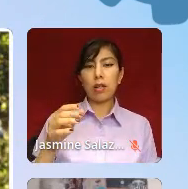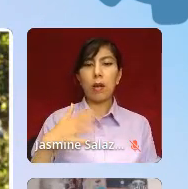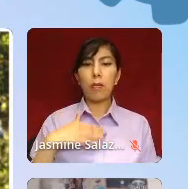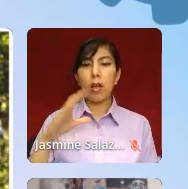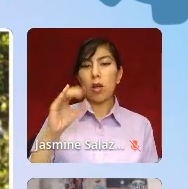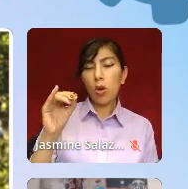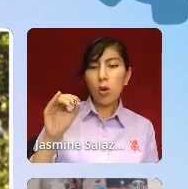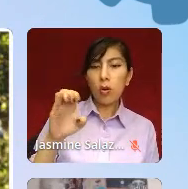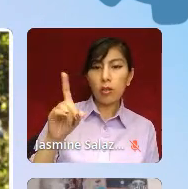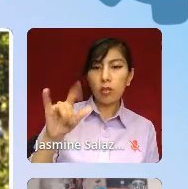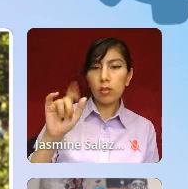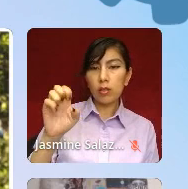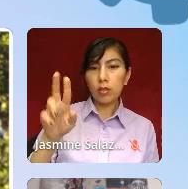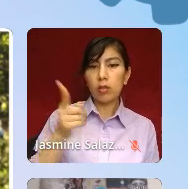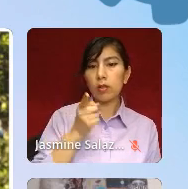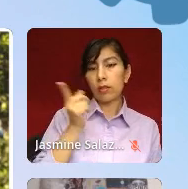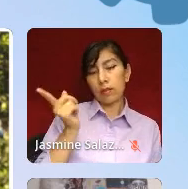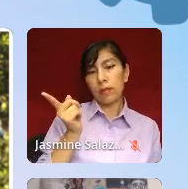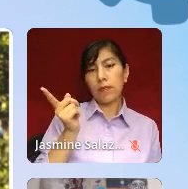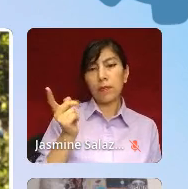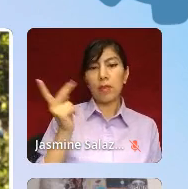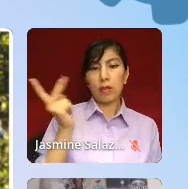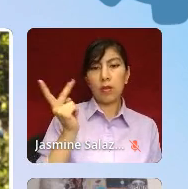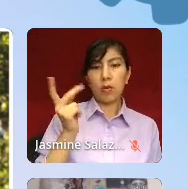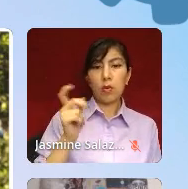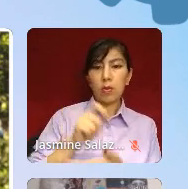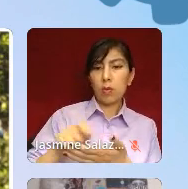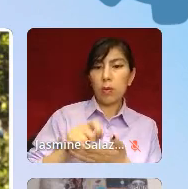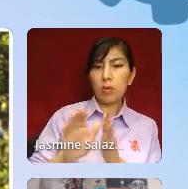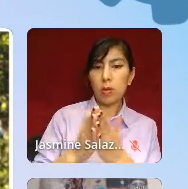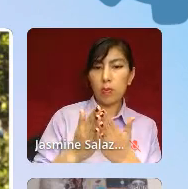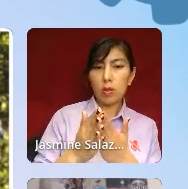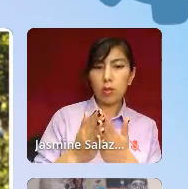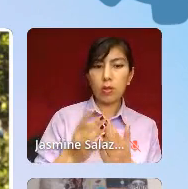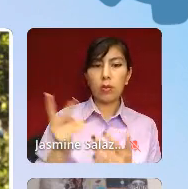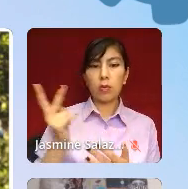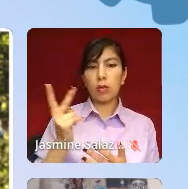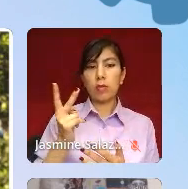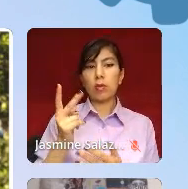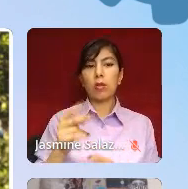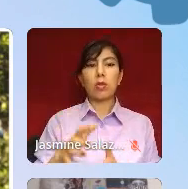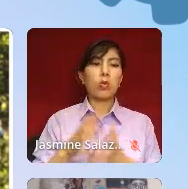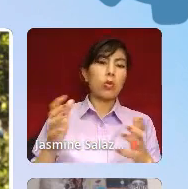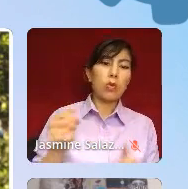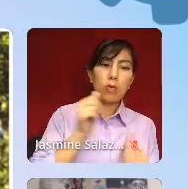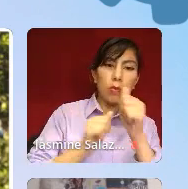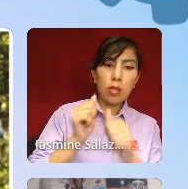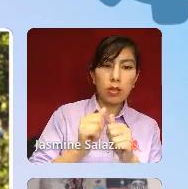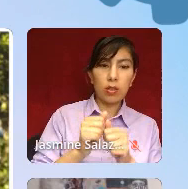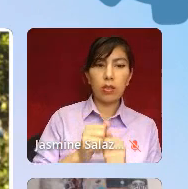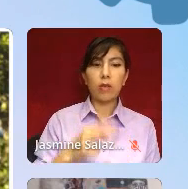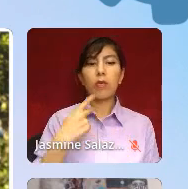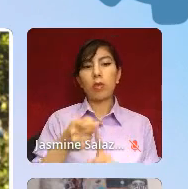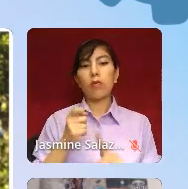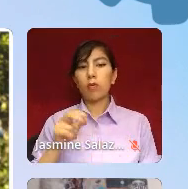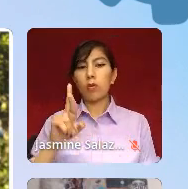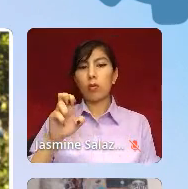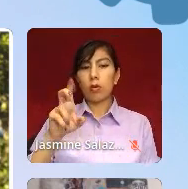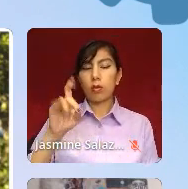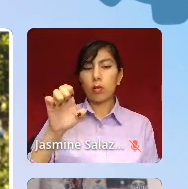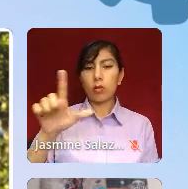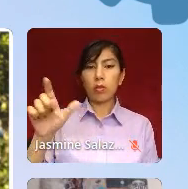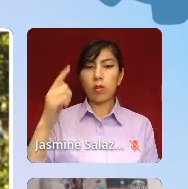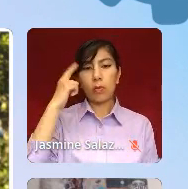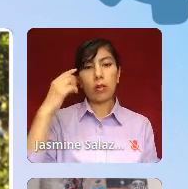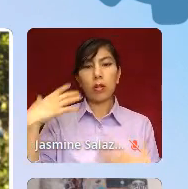that's them, LD Green and I published the book, We've Been to Patient Voices from Radical Mental Health. And this anthology places people with lived